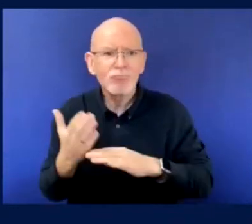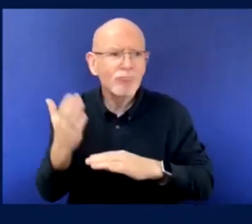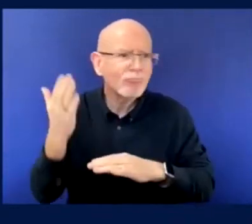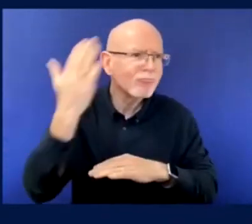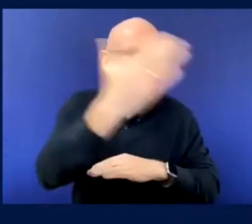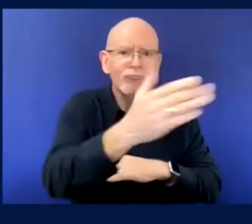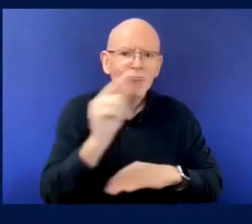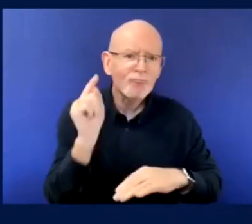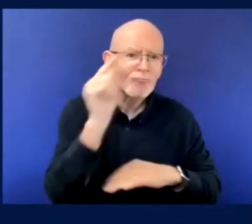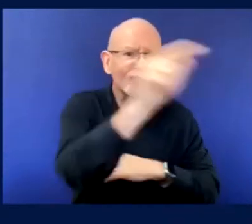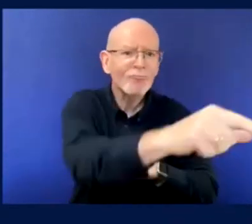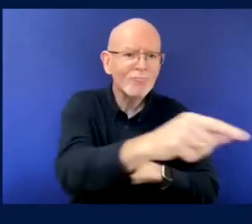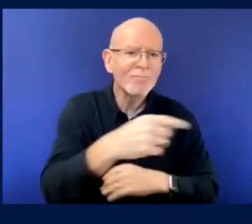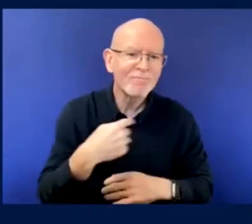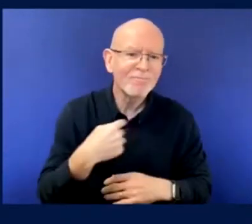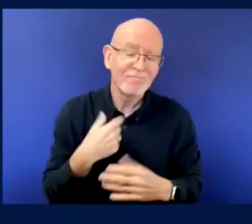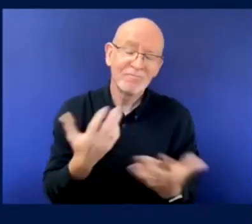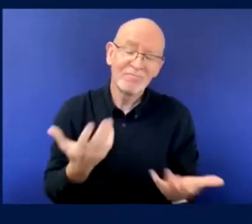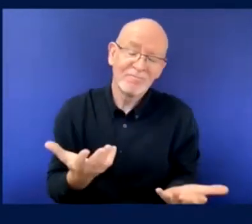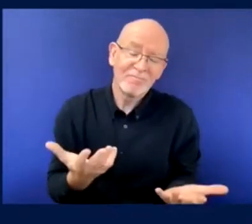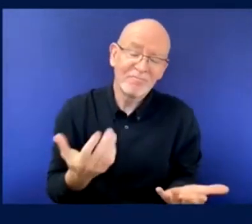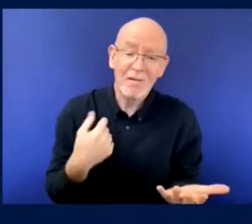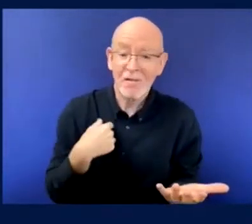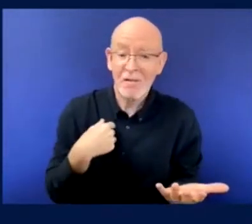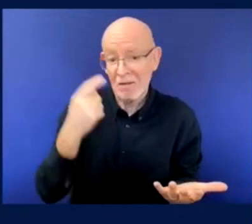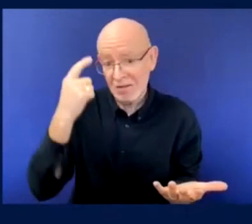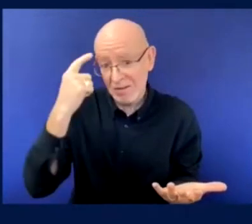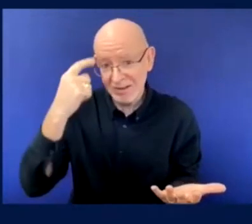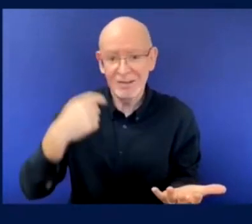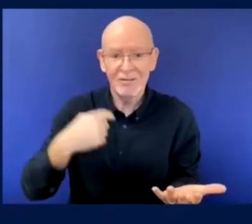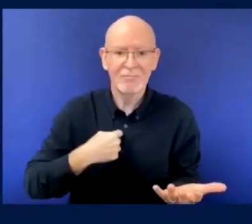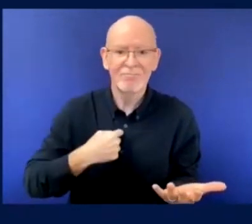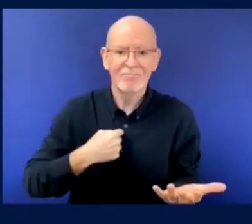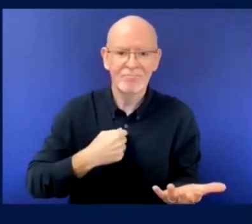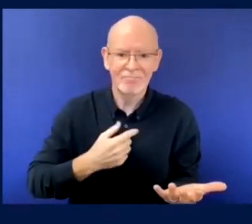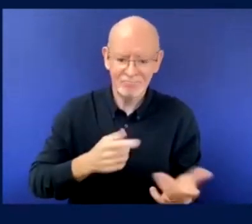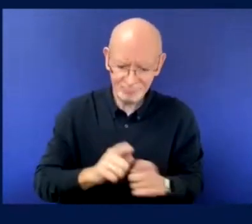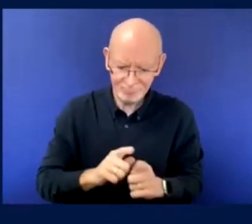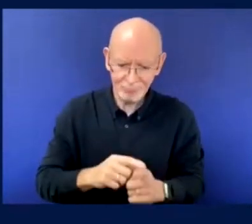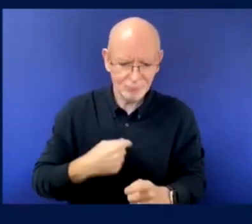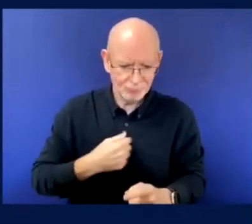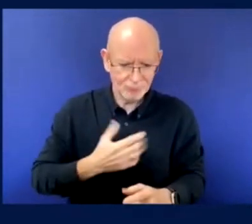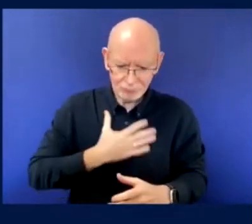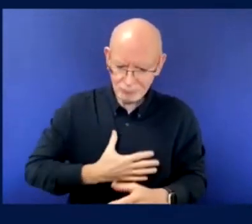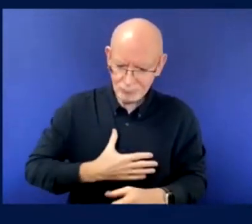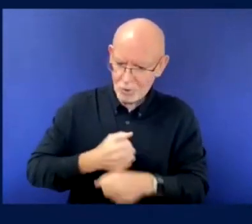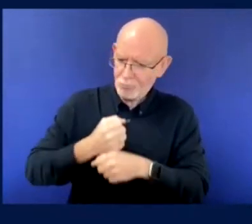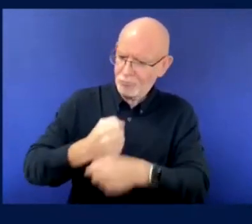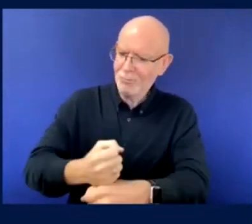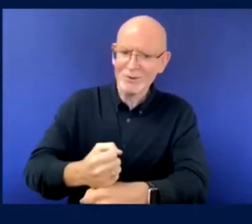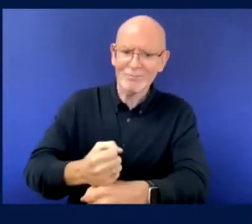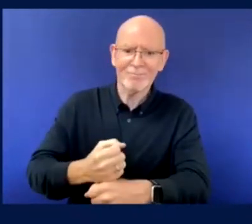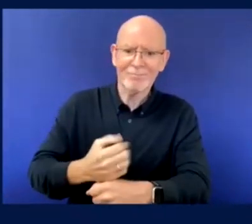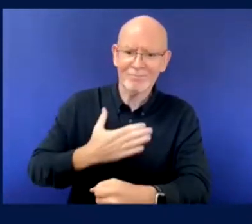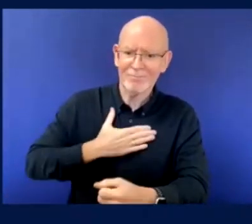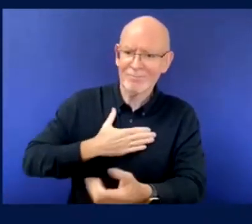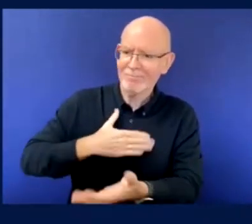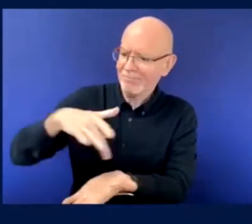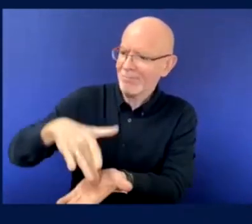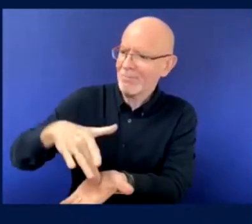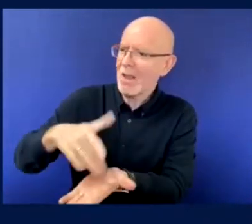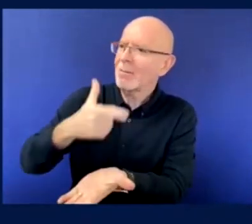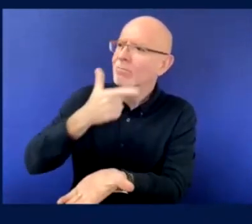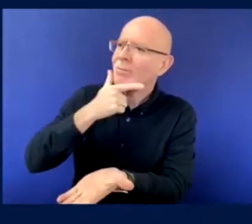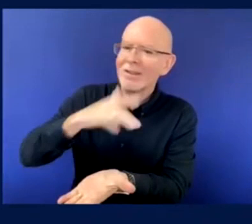I try to travel every a Ray game. And it's, I think it's, it's, for me, it's, uh,